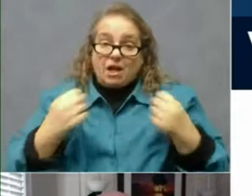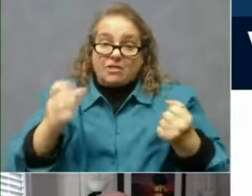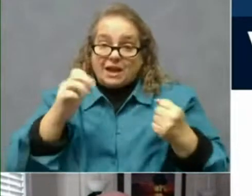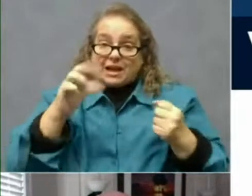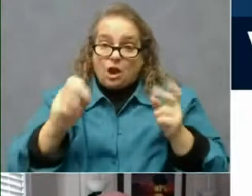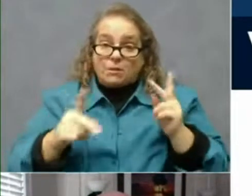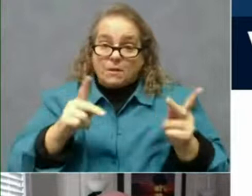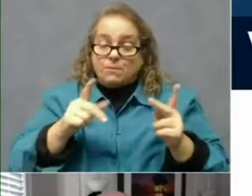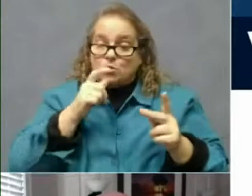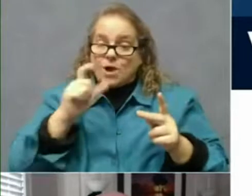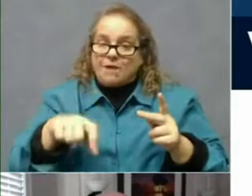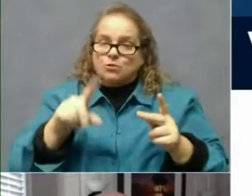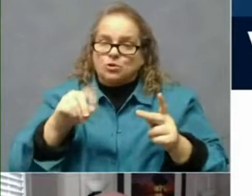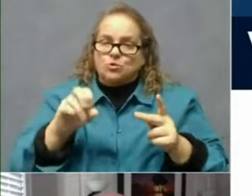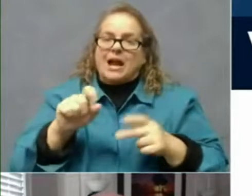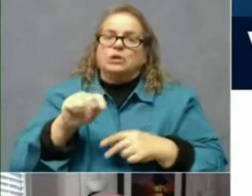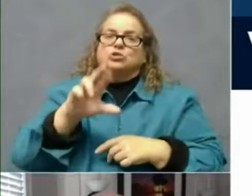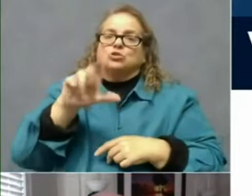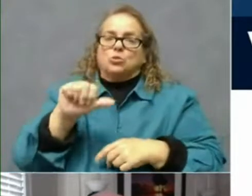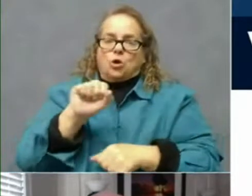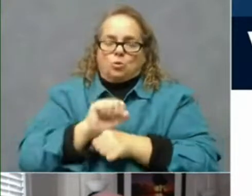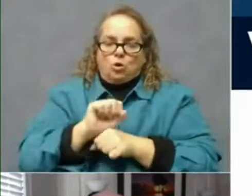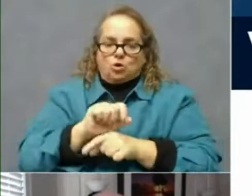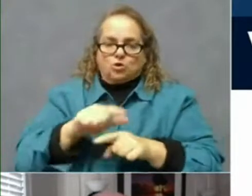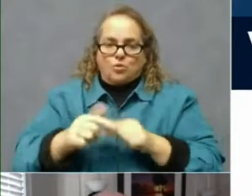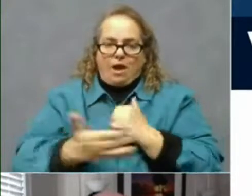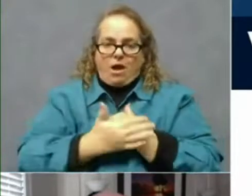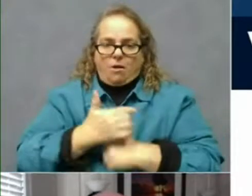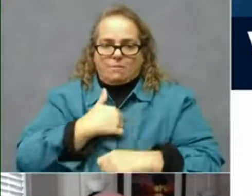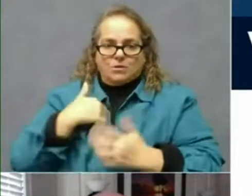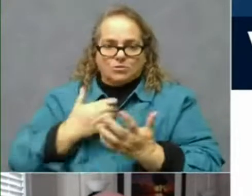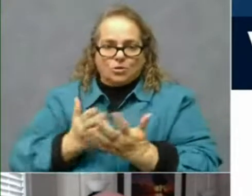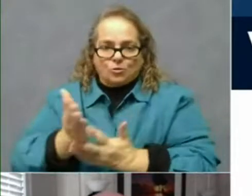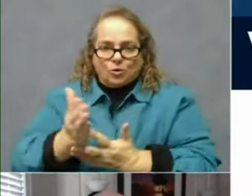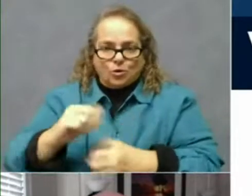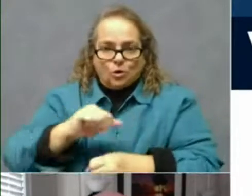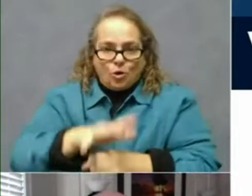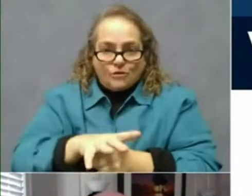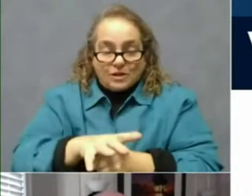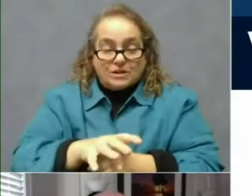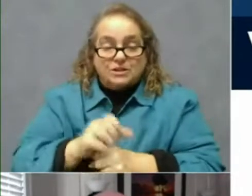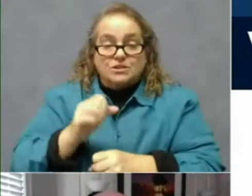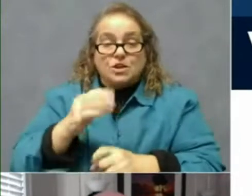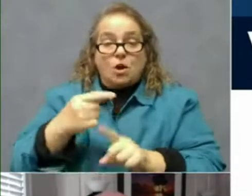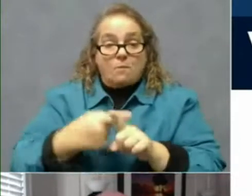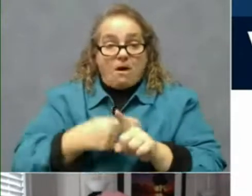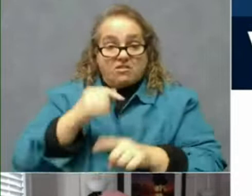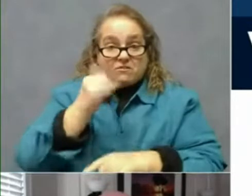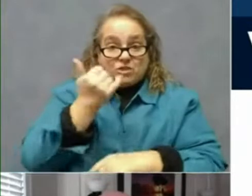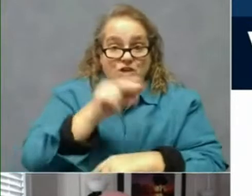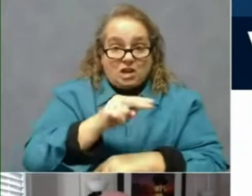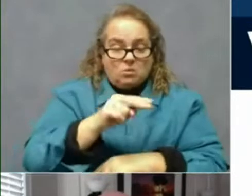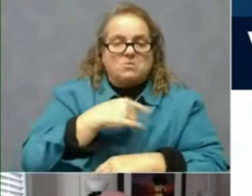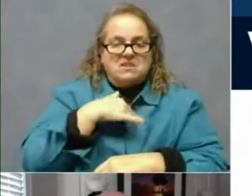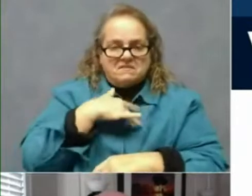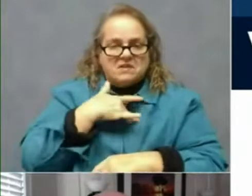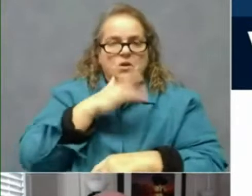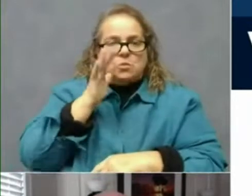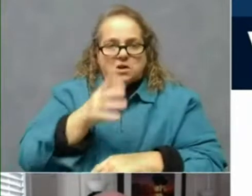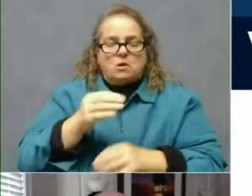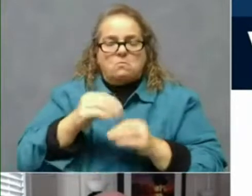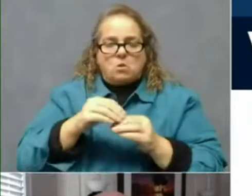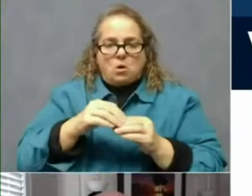extra work this year to help us get through COVID. So in the month of January, that should escalate and ramp up. And I'm confident